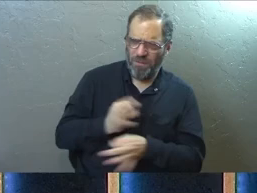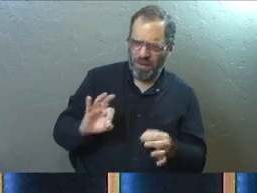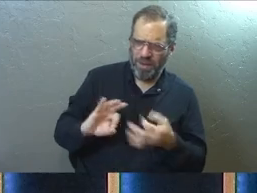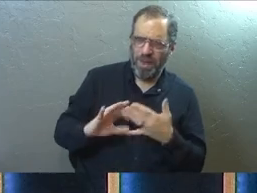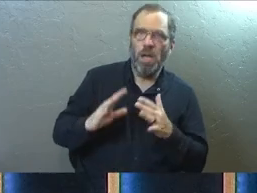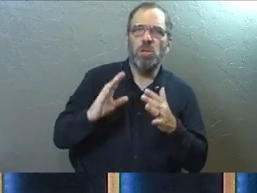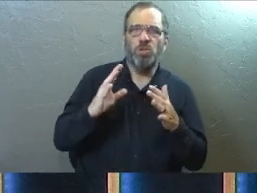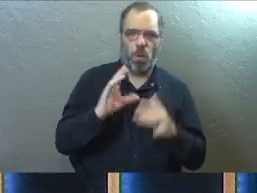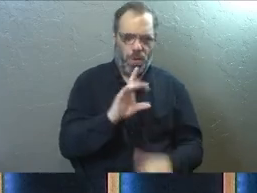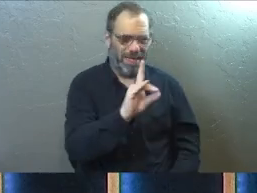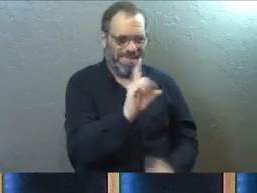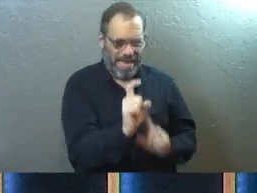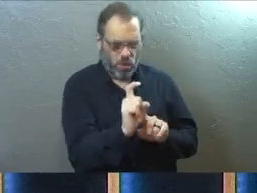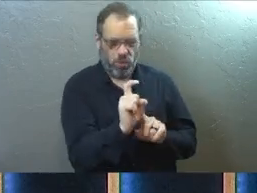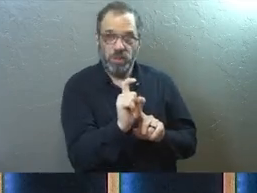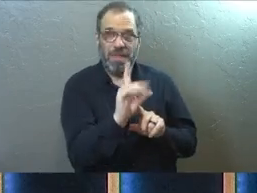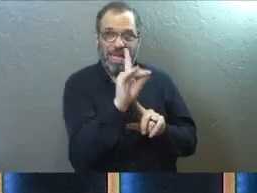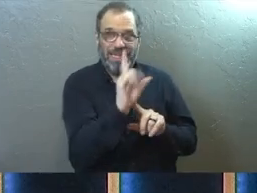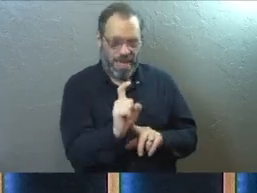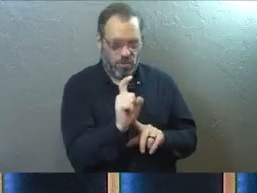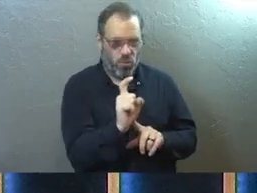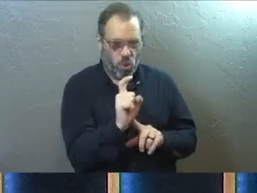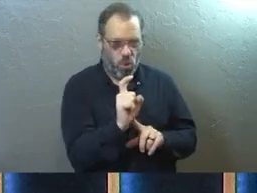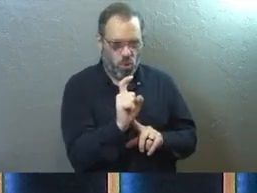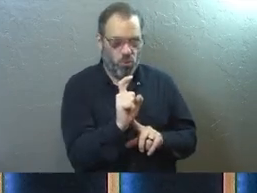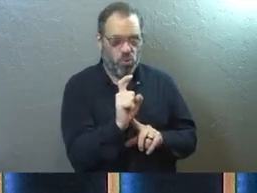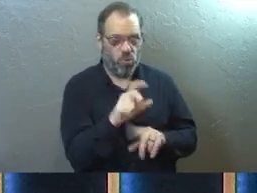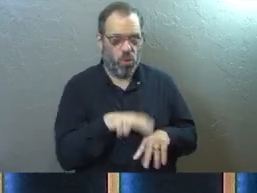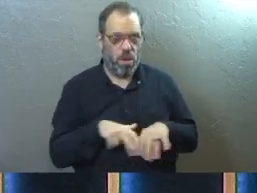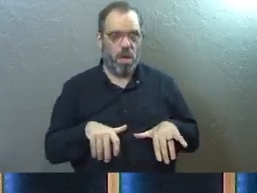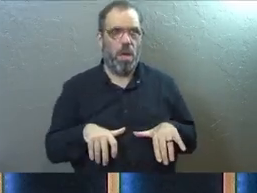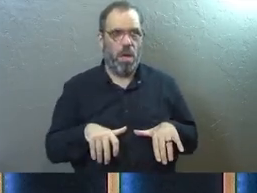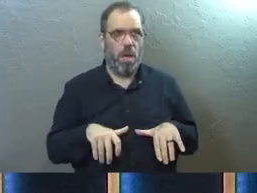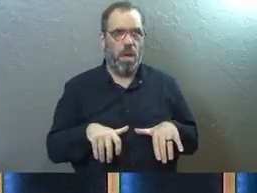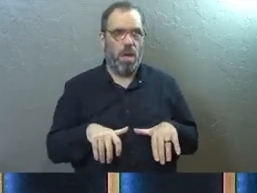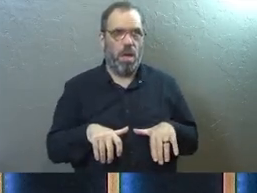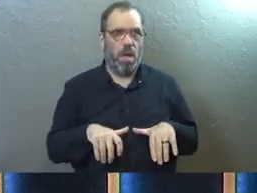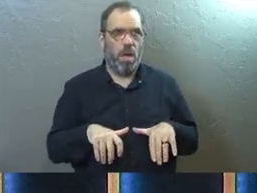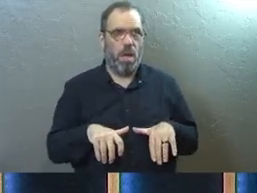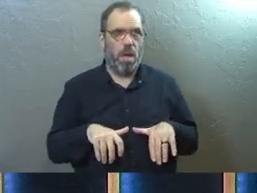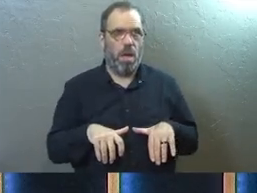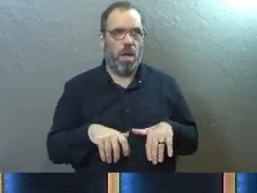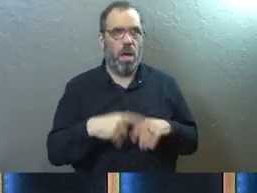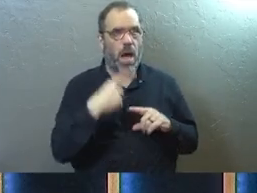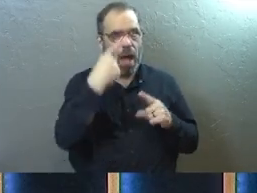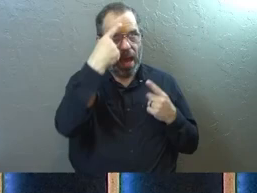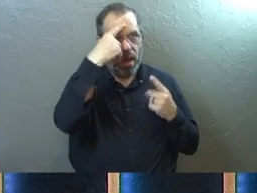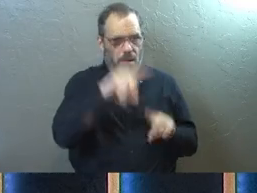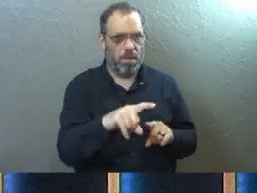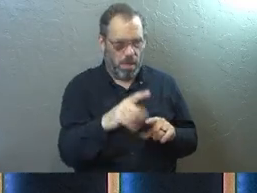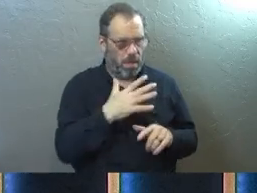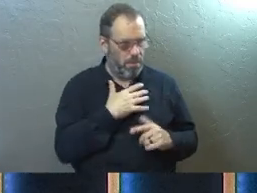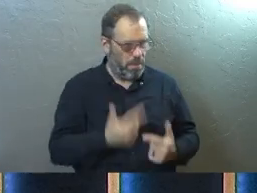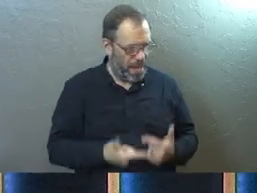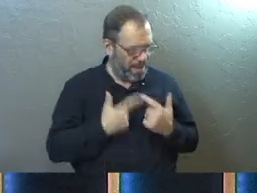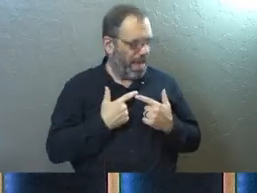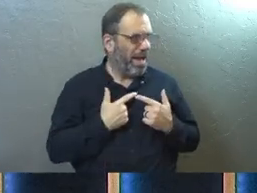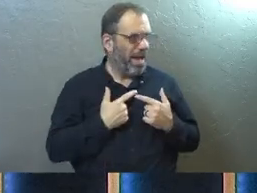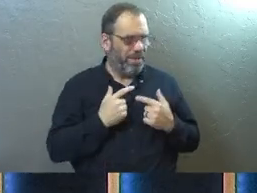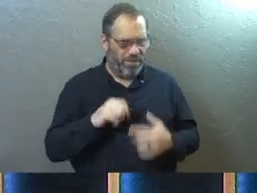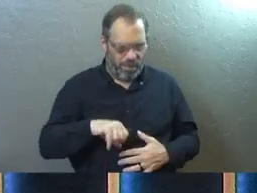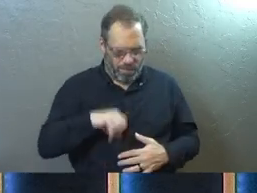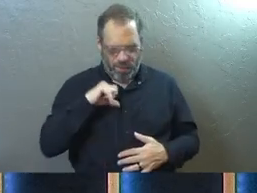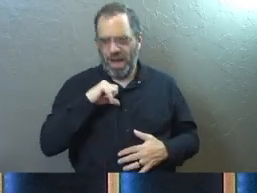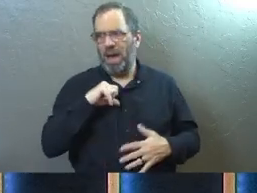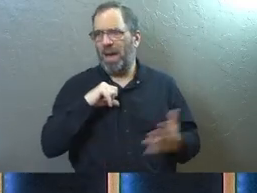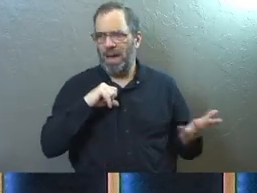So if the diagnosis has left you in a spot today where you're like, okay, I'm in agreement. I see it in my life sometimes or in